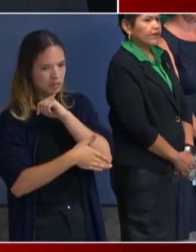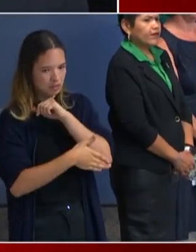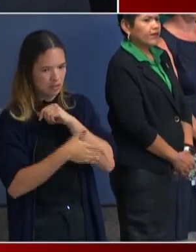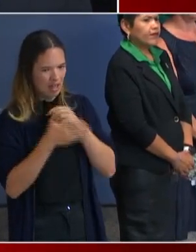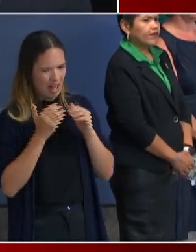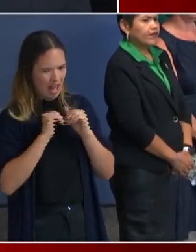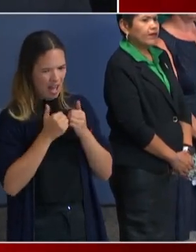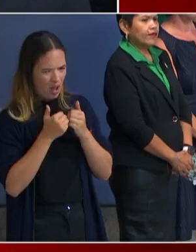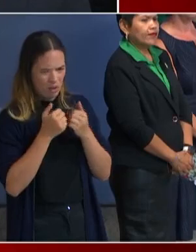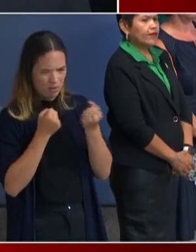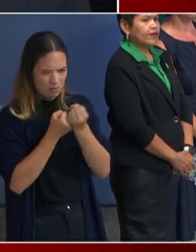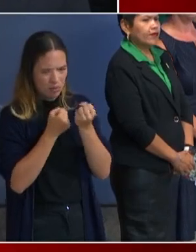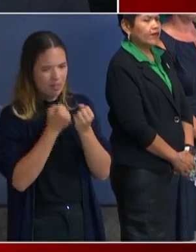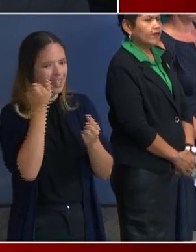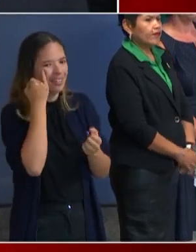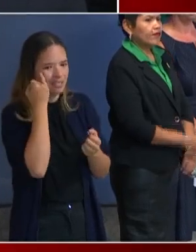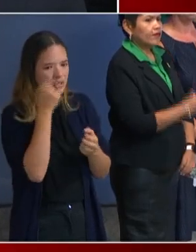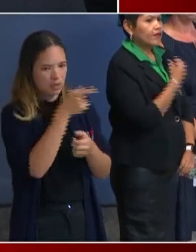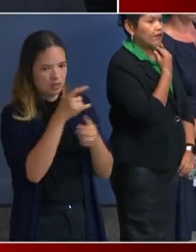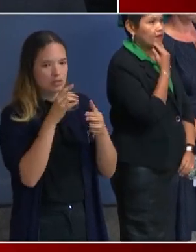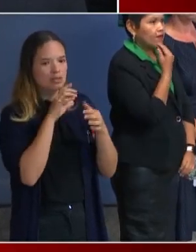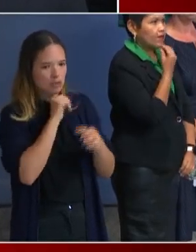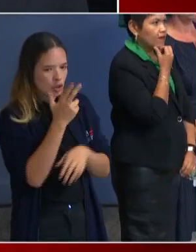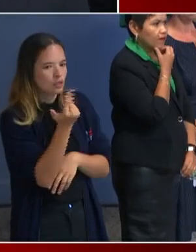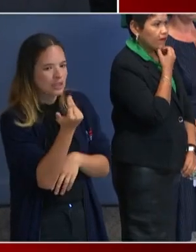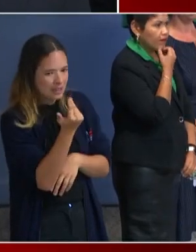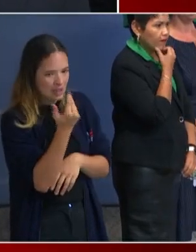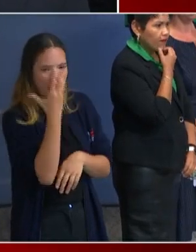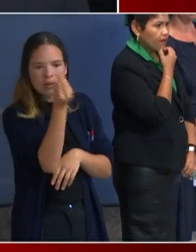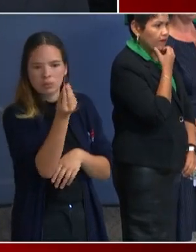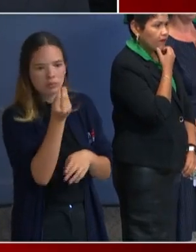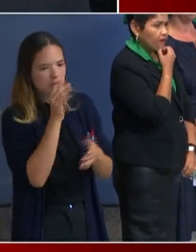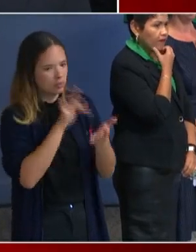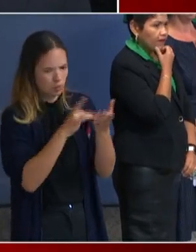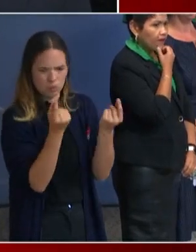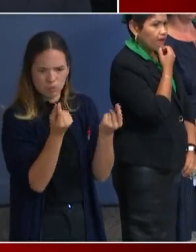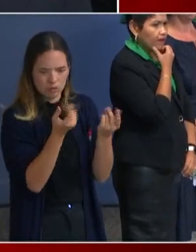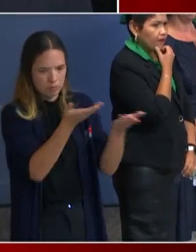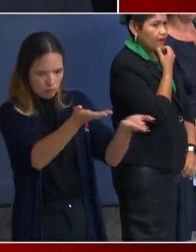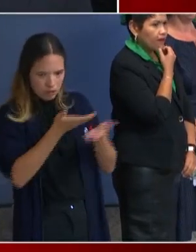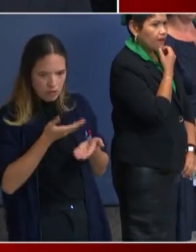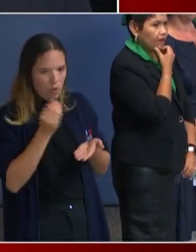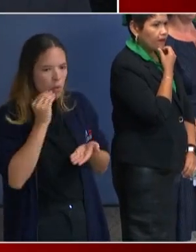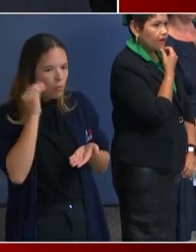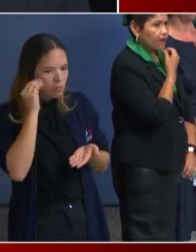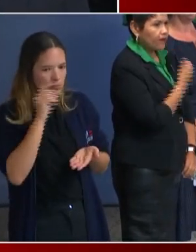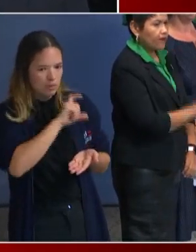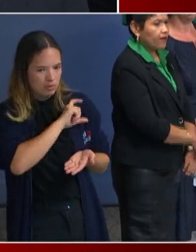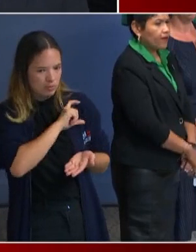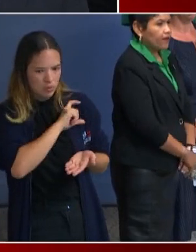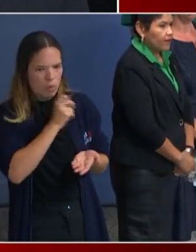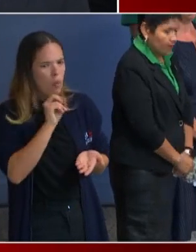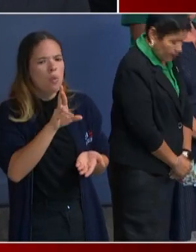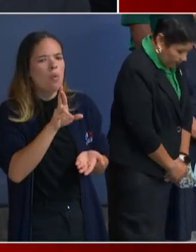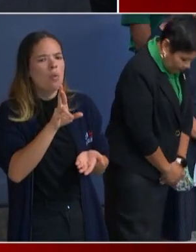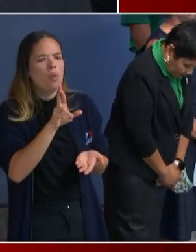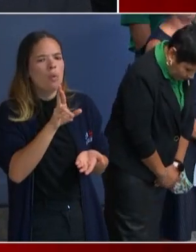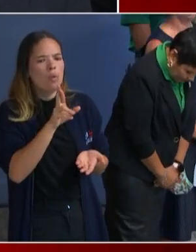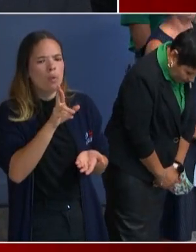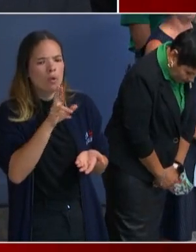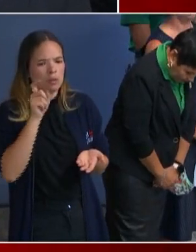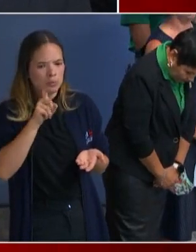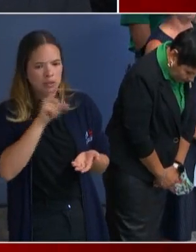is out, for example, that you mentioned, would they be brought in? Or are police expected to now patrol these areas where young people are unknown to hang out?